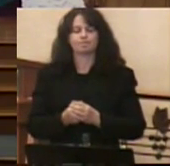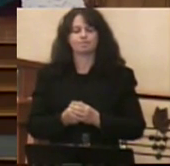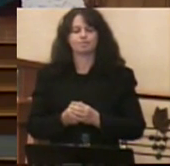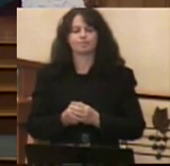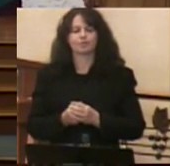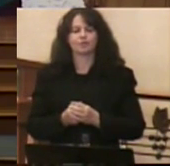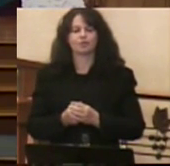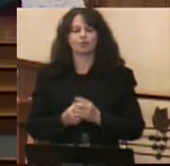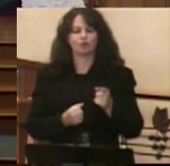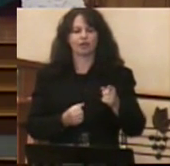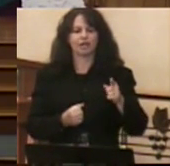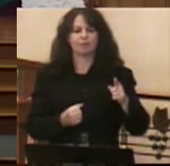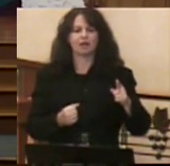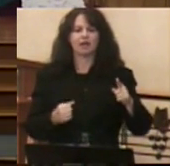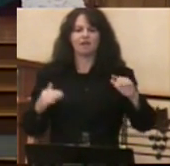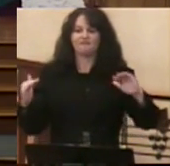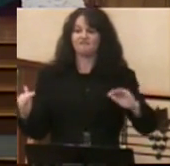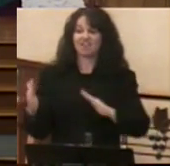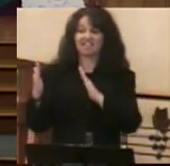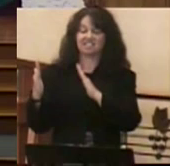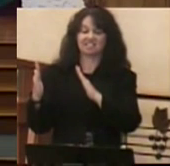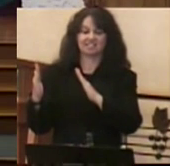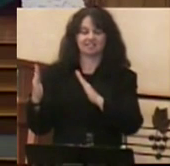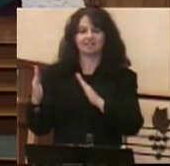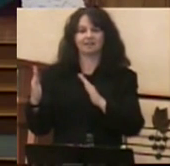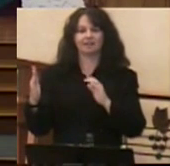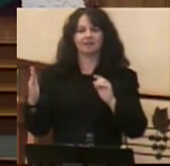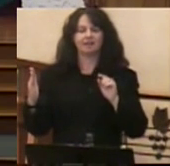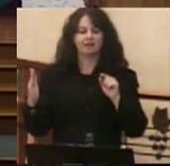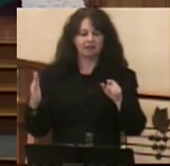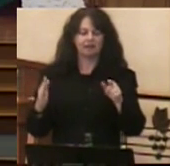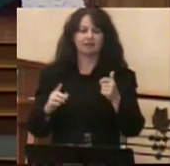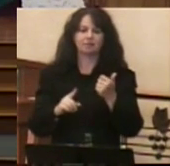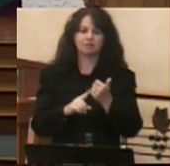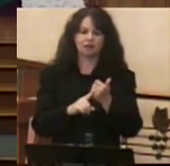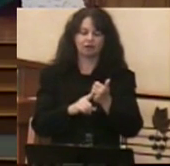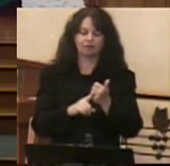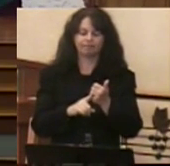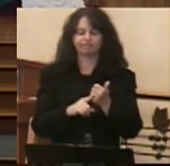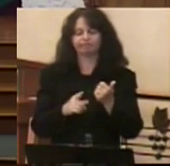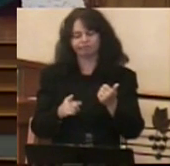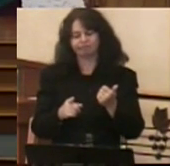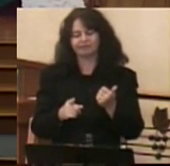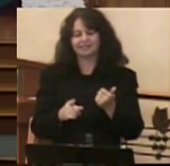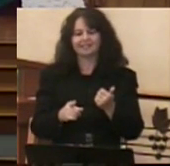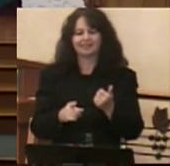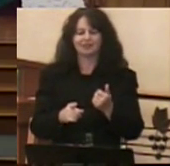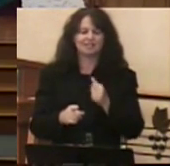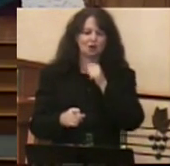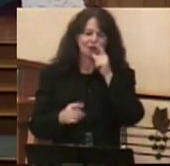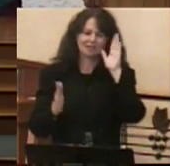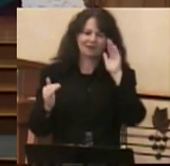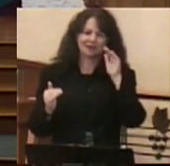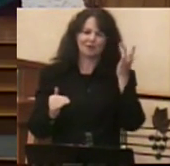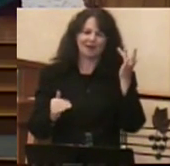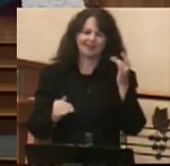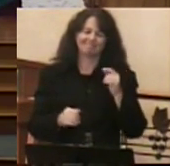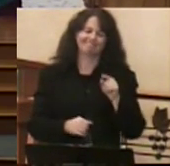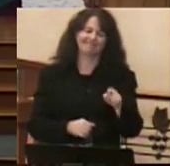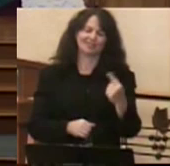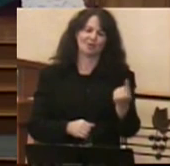David facing the giant is the fact that he was a shepherd. The shepherding